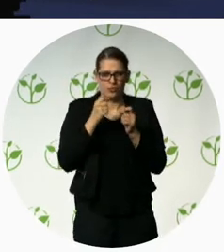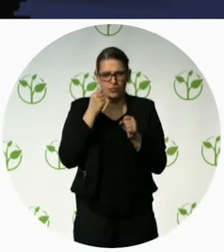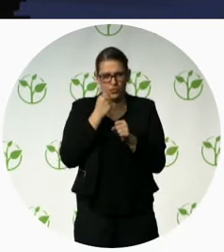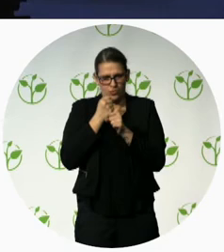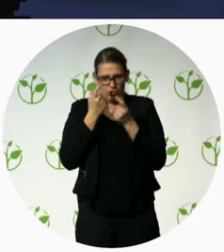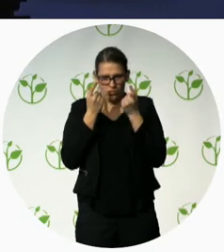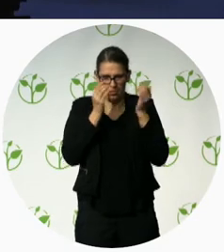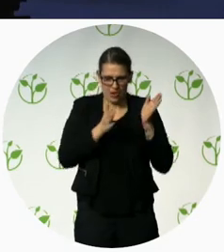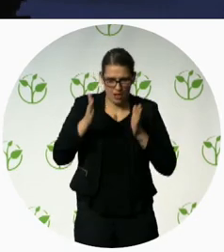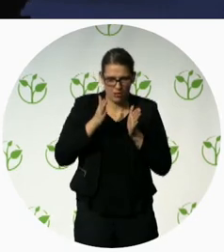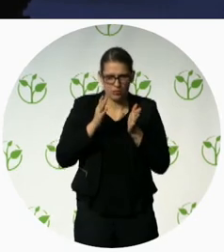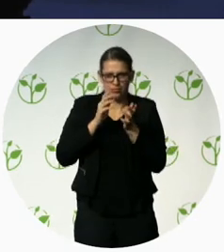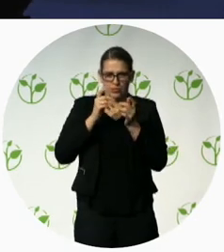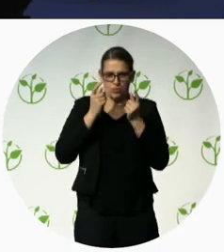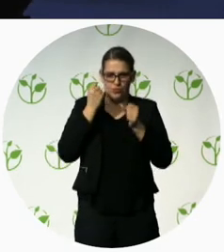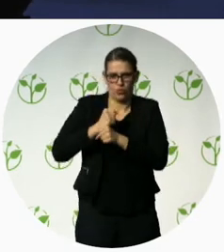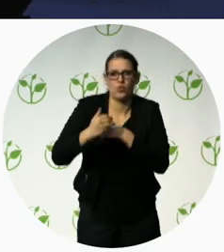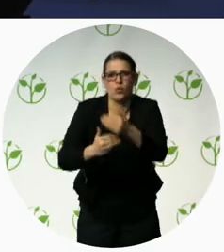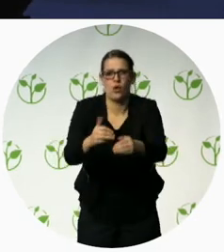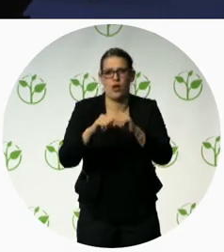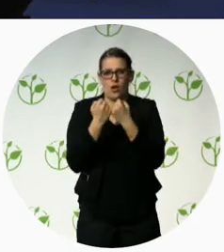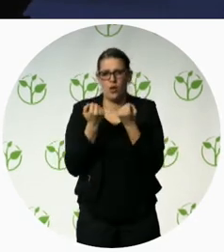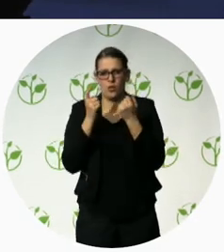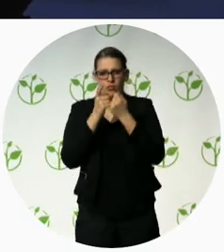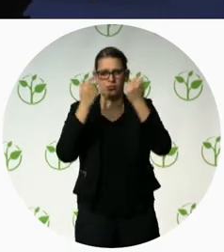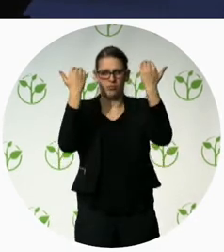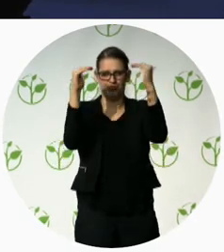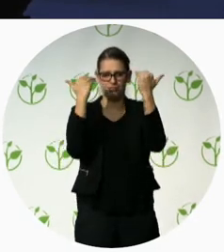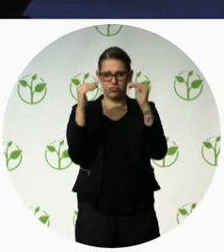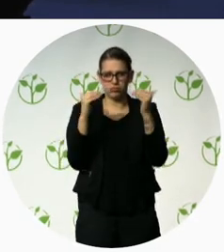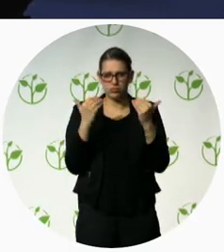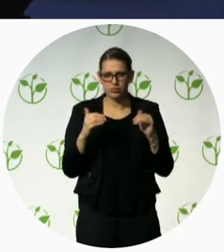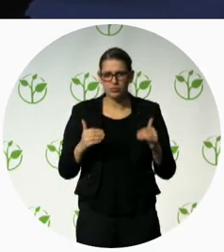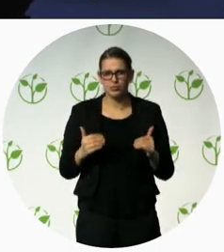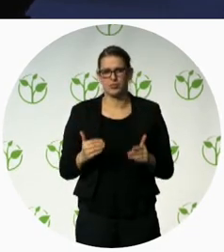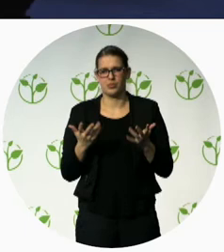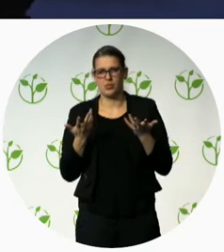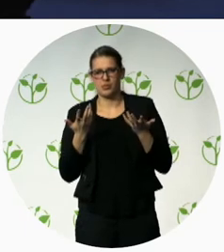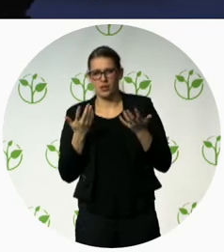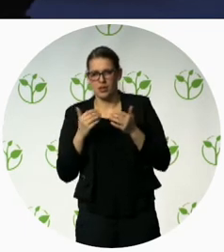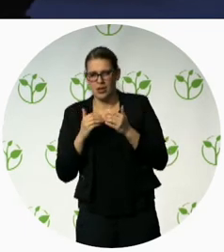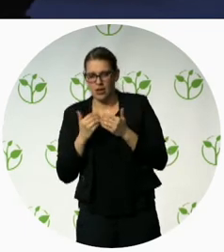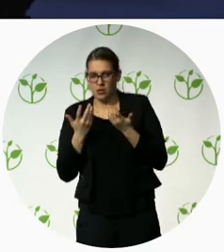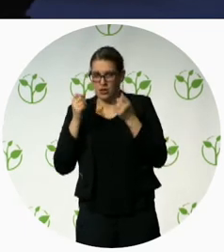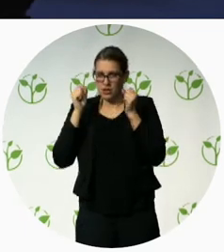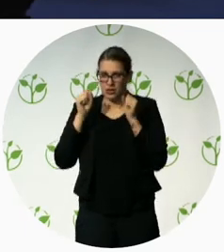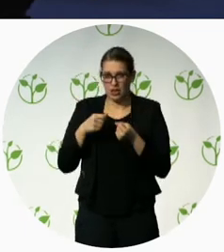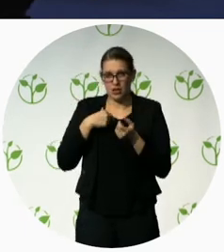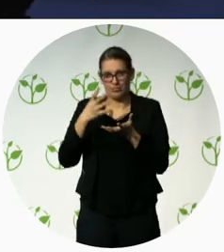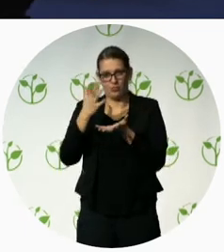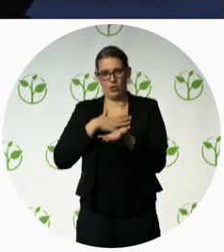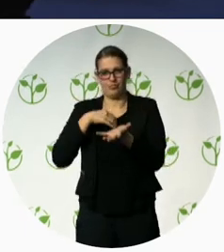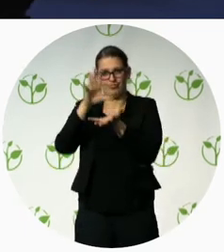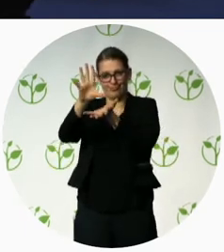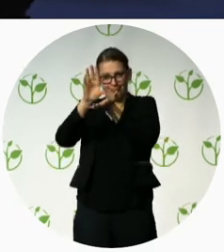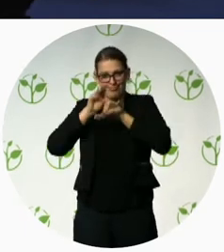that you are talking about very closed and to take the agents as you explained train them it is fascinating do you have